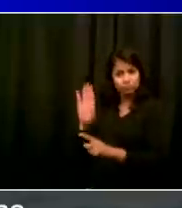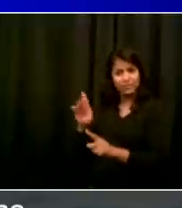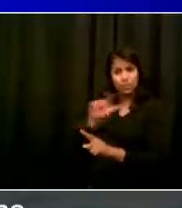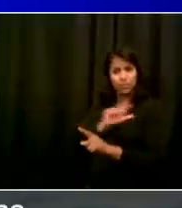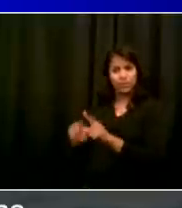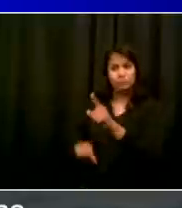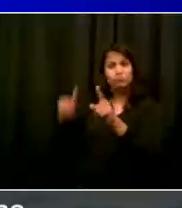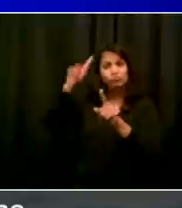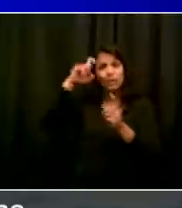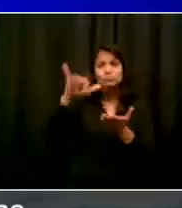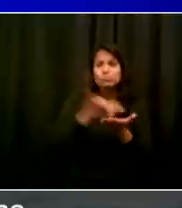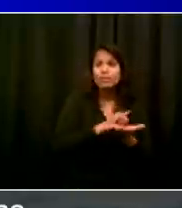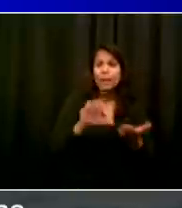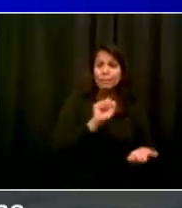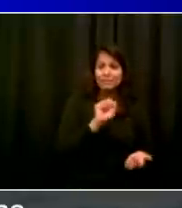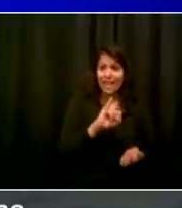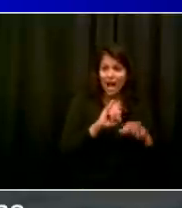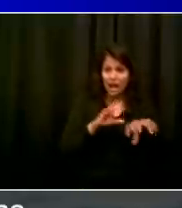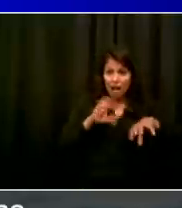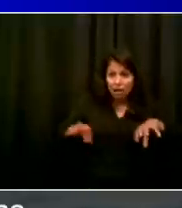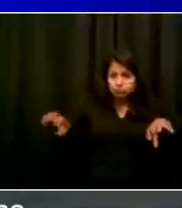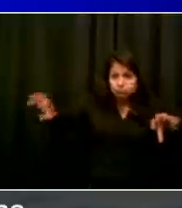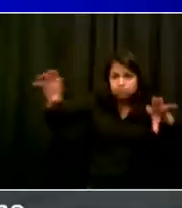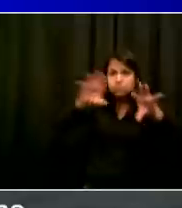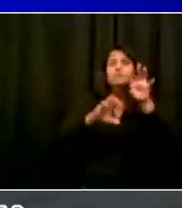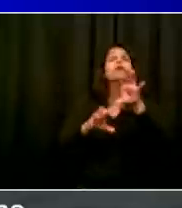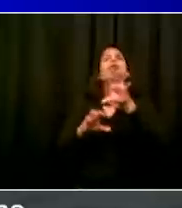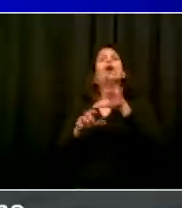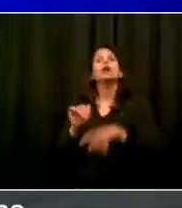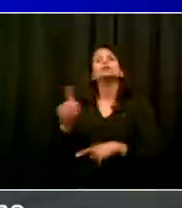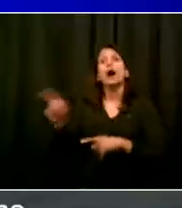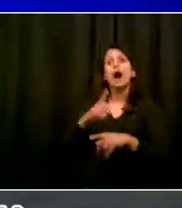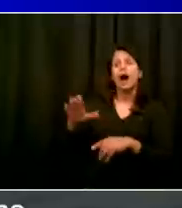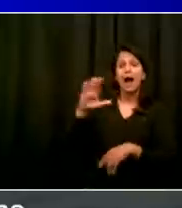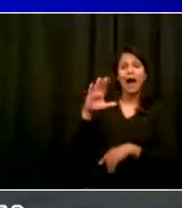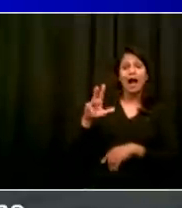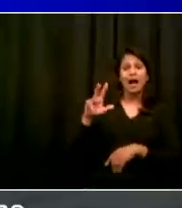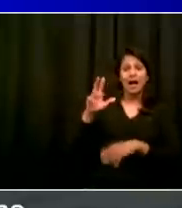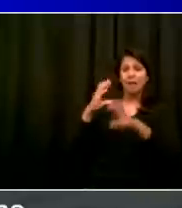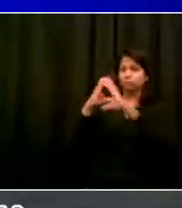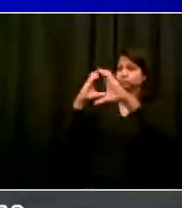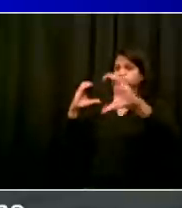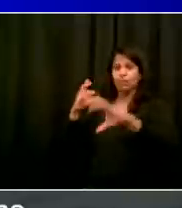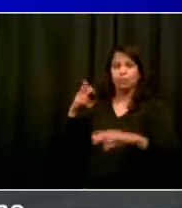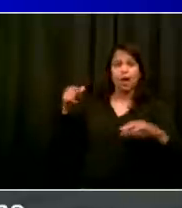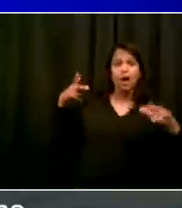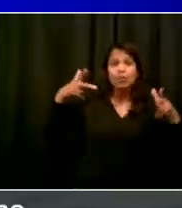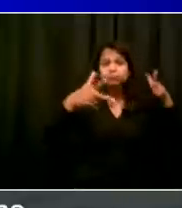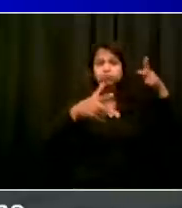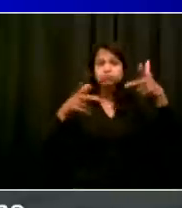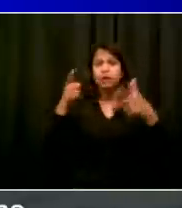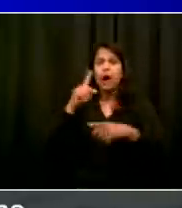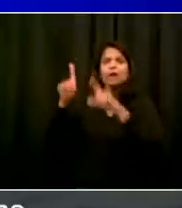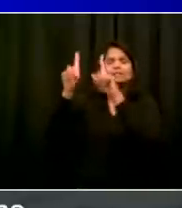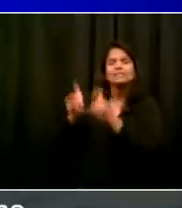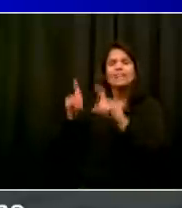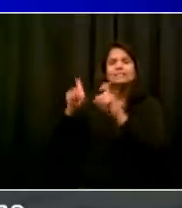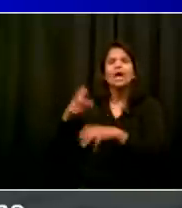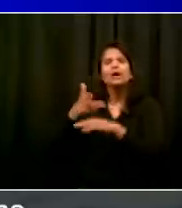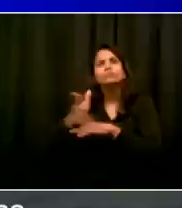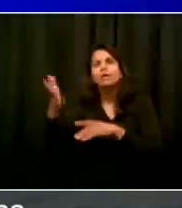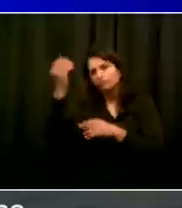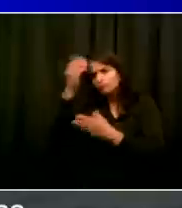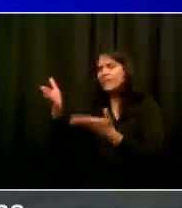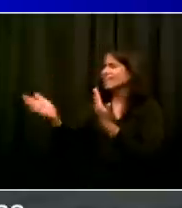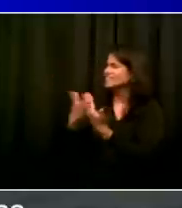community members to come out and participate with that. That amount of testing will continue to increase daily over the coming days in these neighborhoods. We're